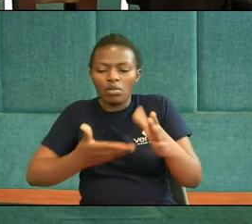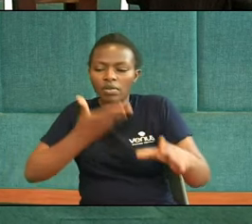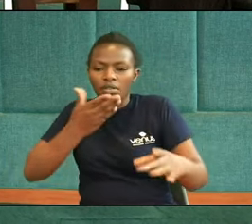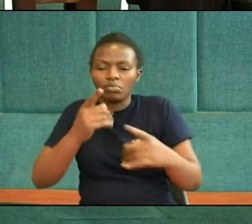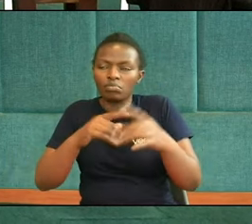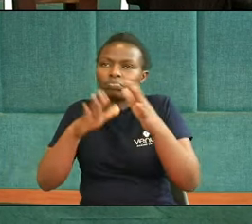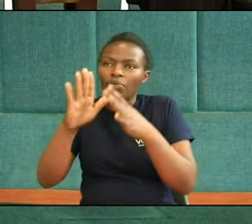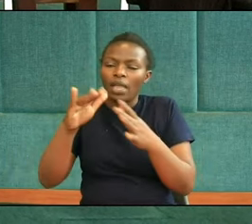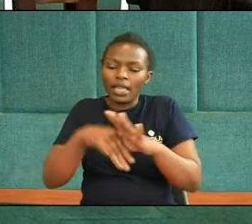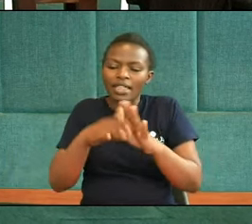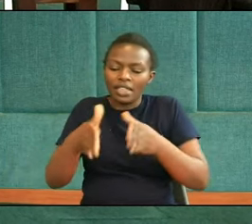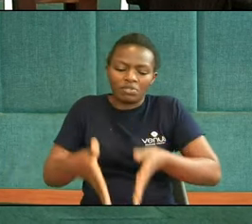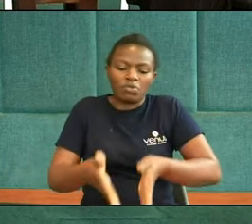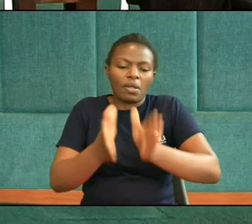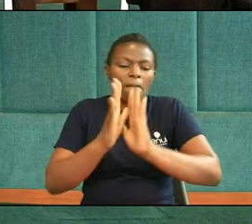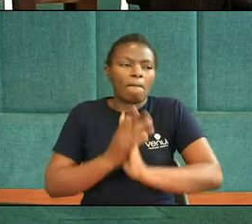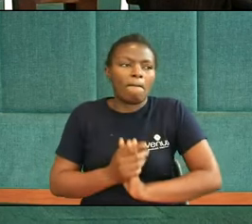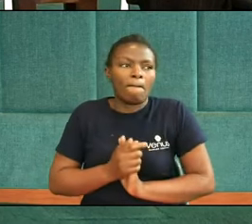In that regard?